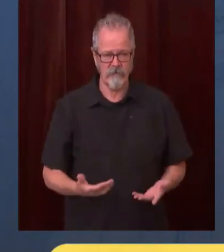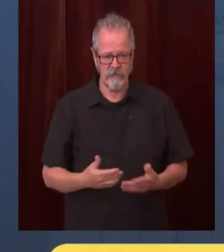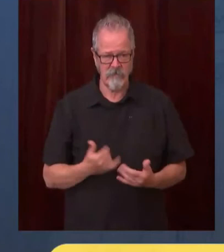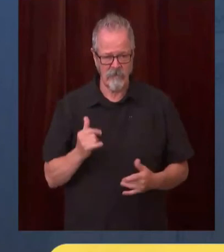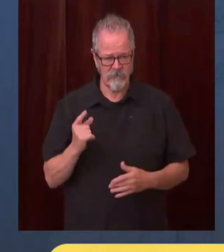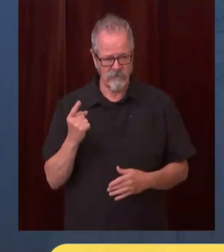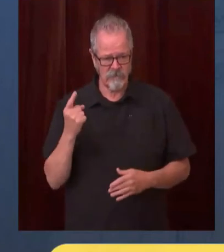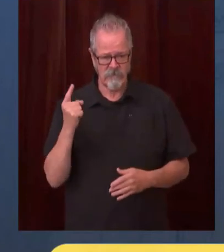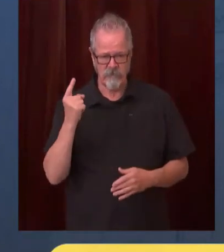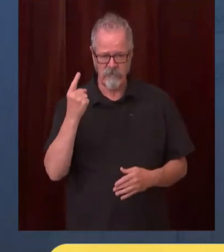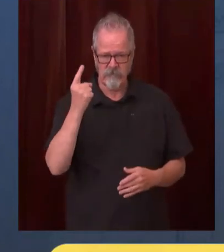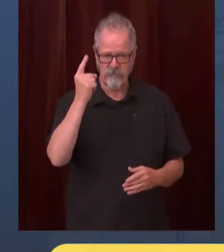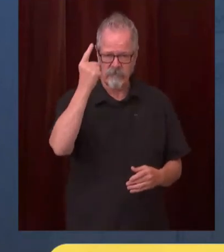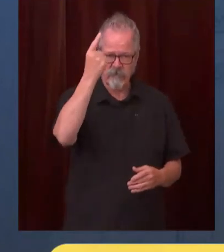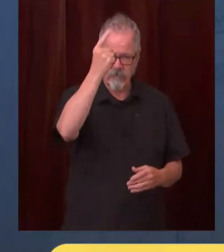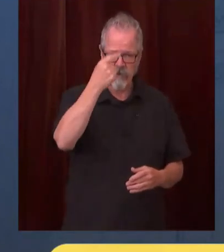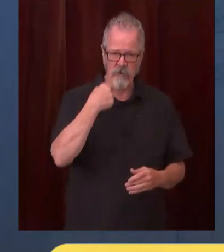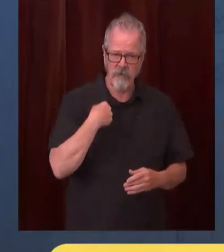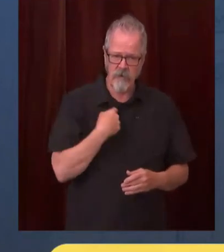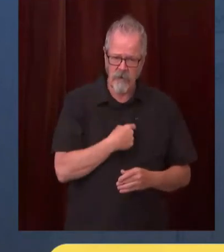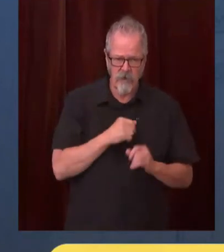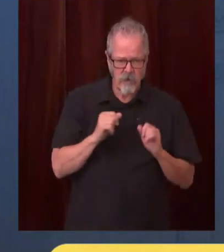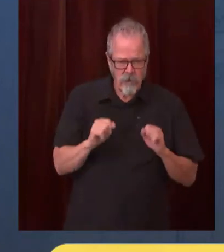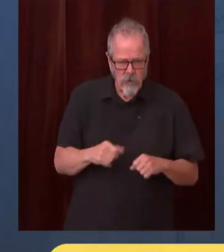we got to understand how severe this is